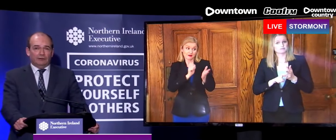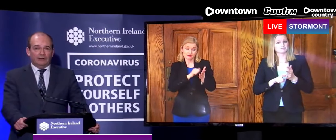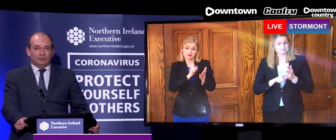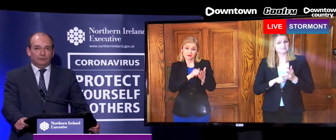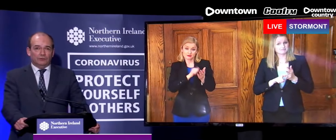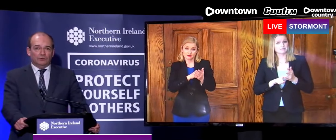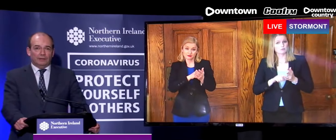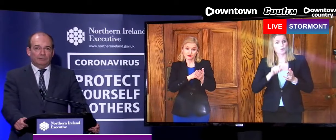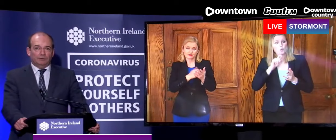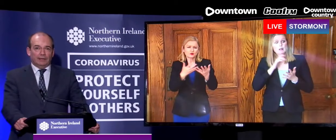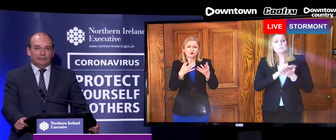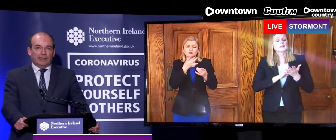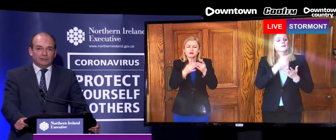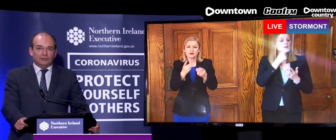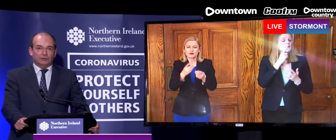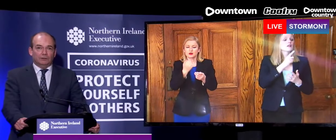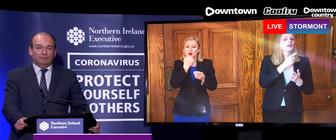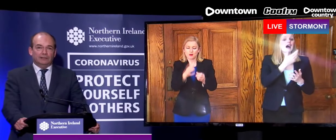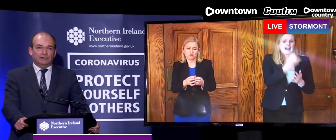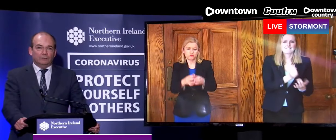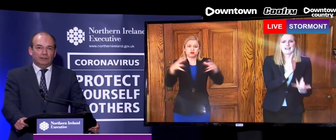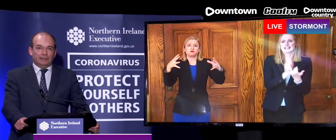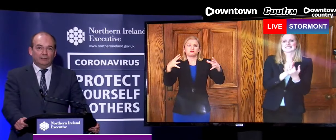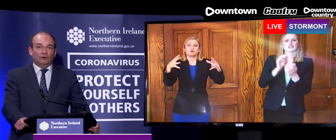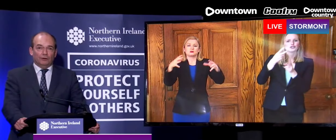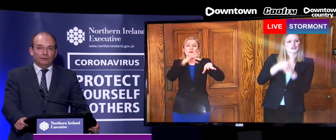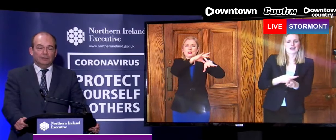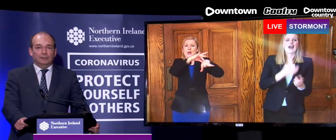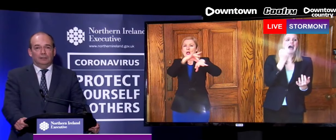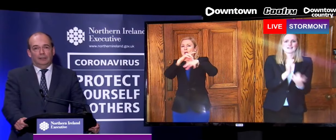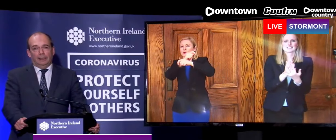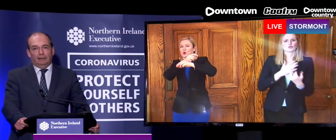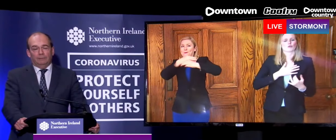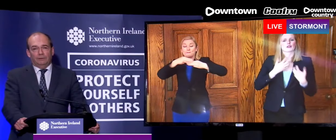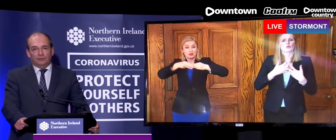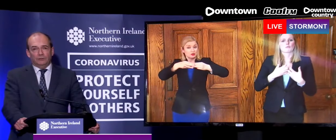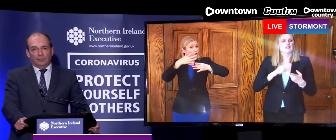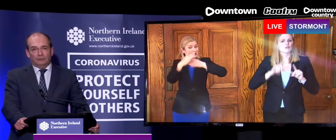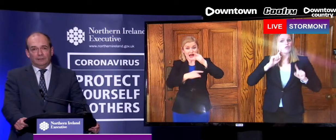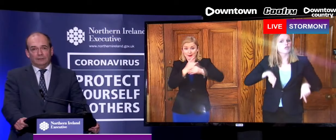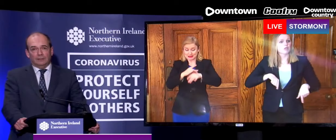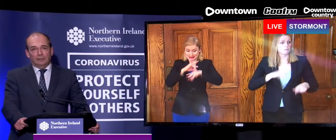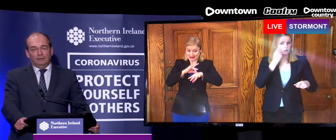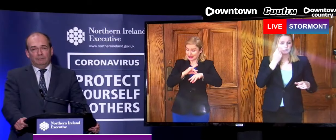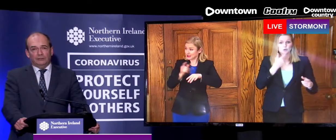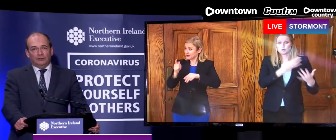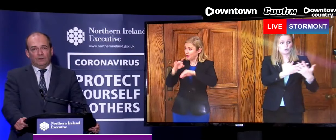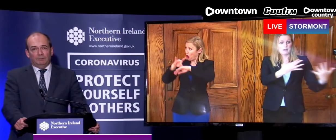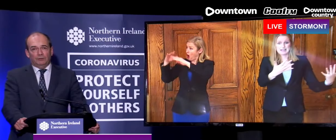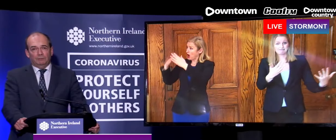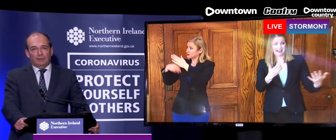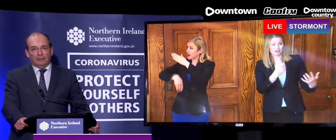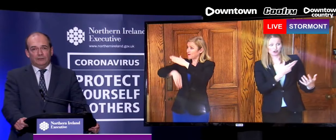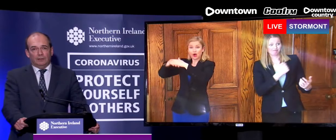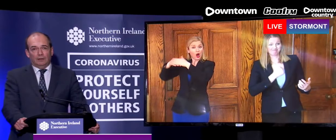excellent care that our health service in Northern Ireland provides, access to a ventilator when they need it or not. There is no doubt that the measures